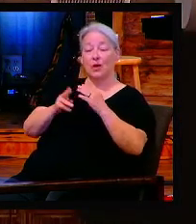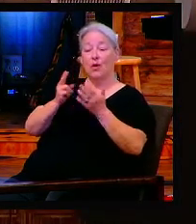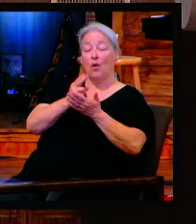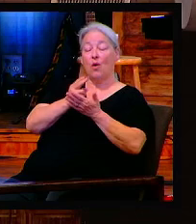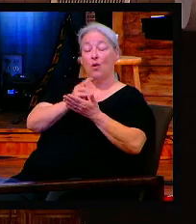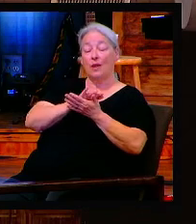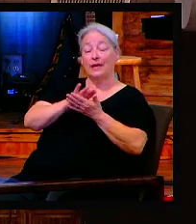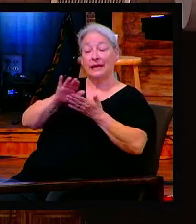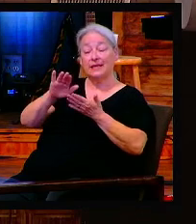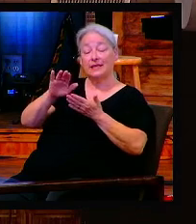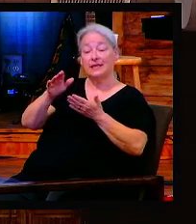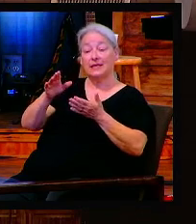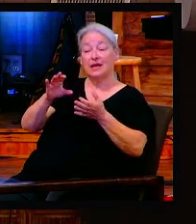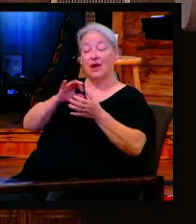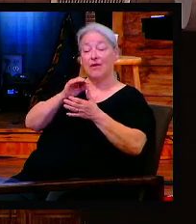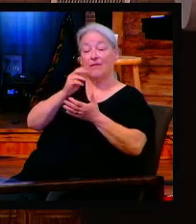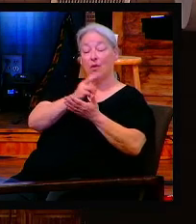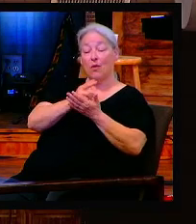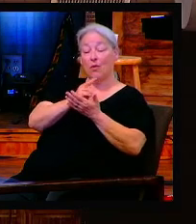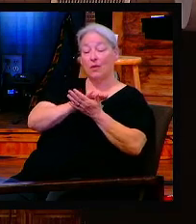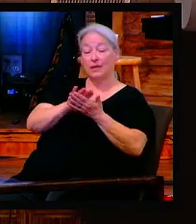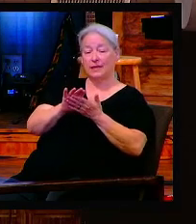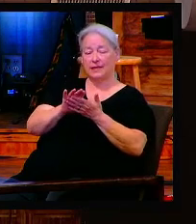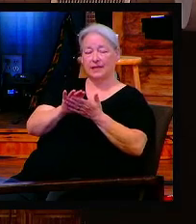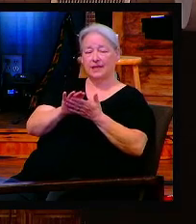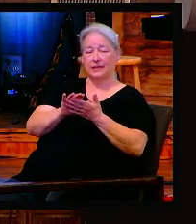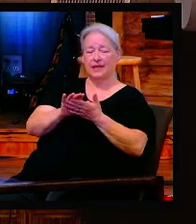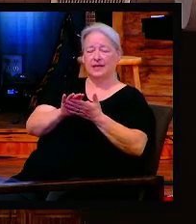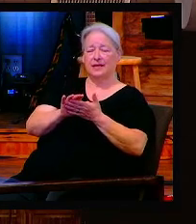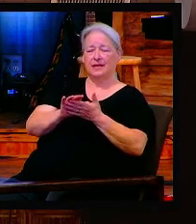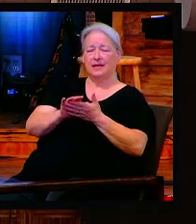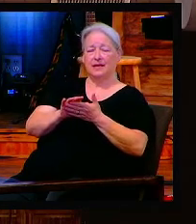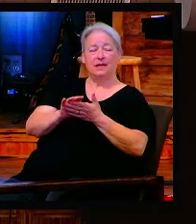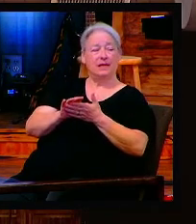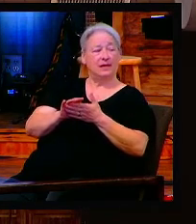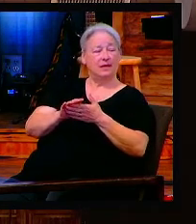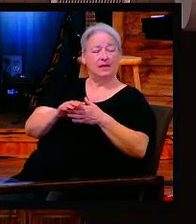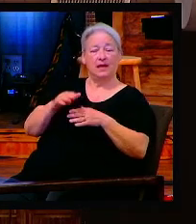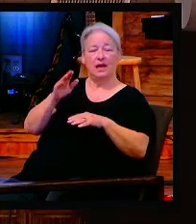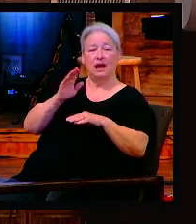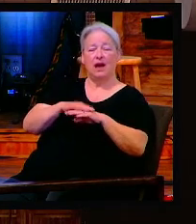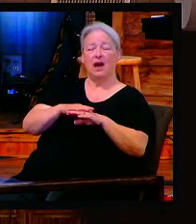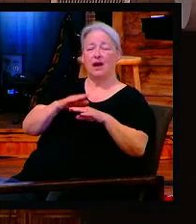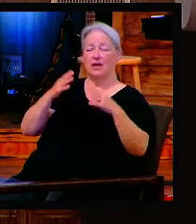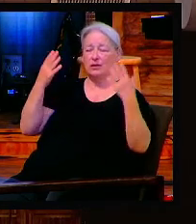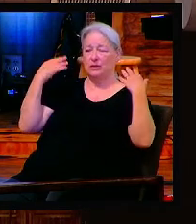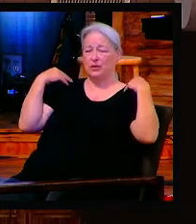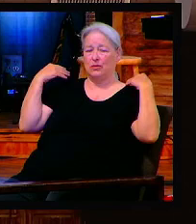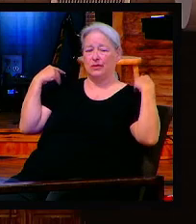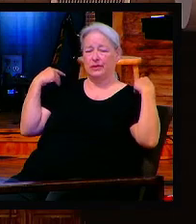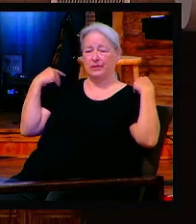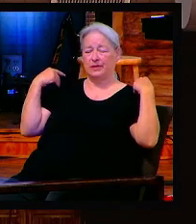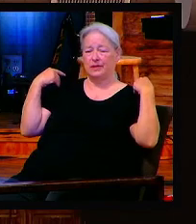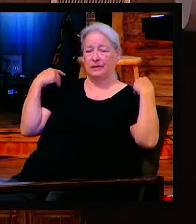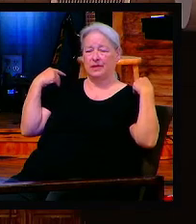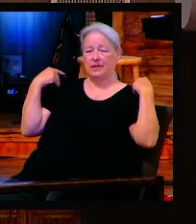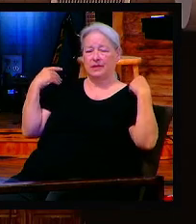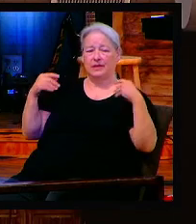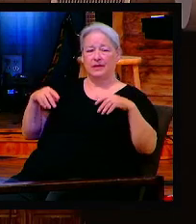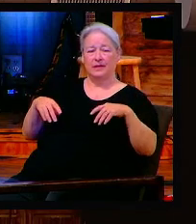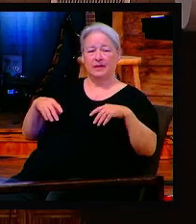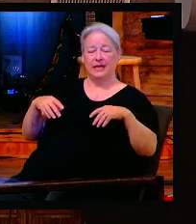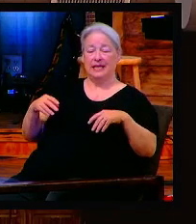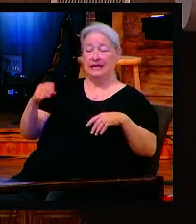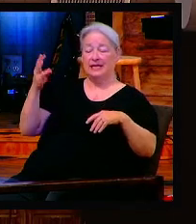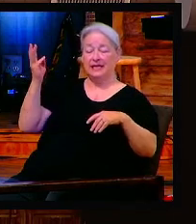Lamb was sacrificed. On his ephod, or his shoulders, were six sons of Israel, six sons of